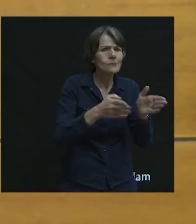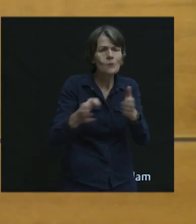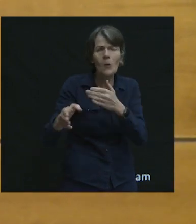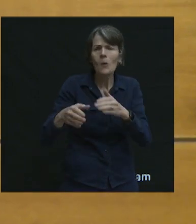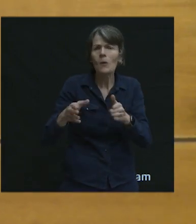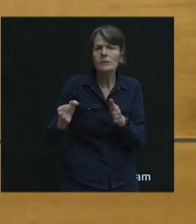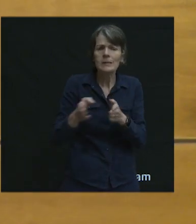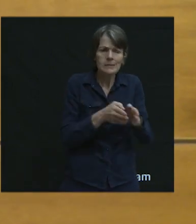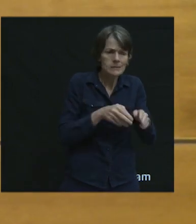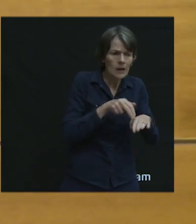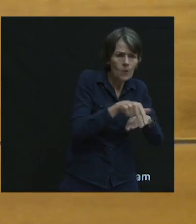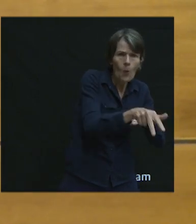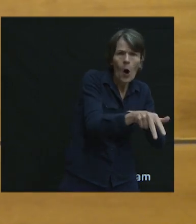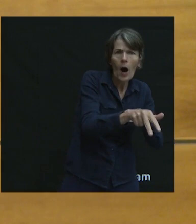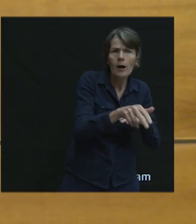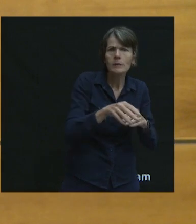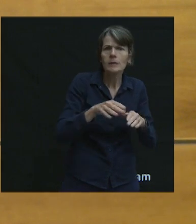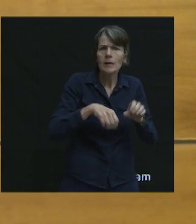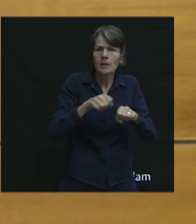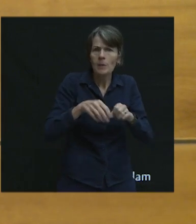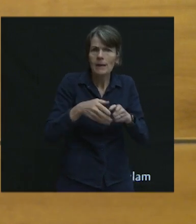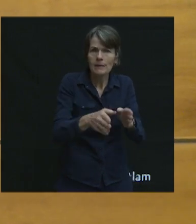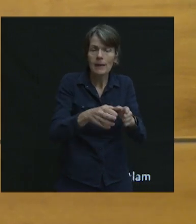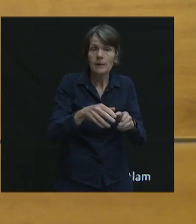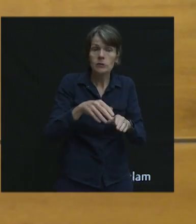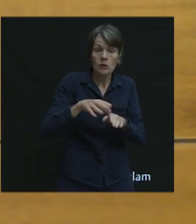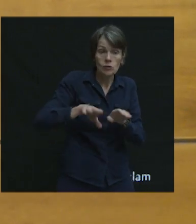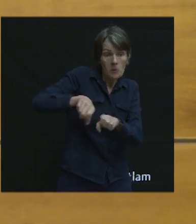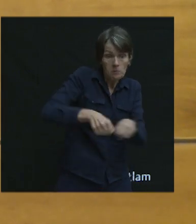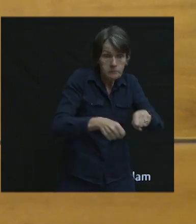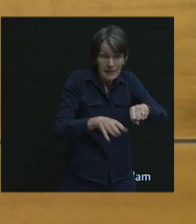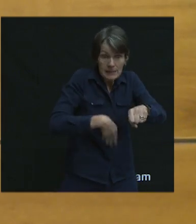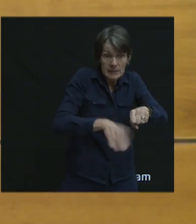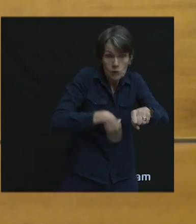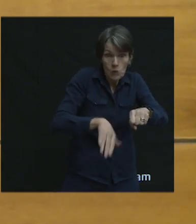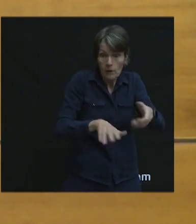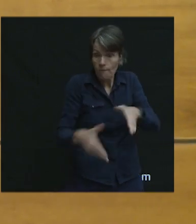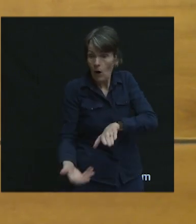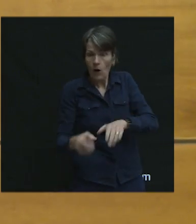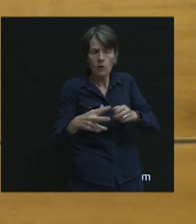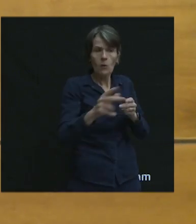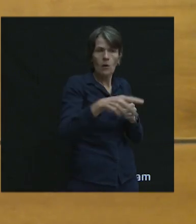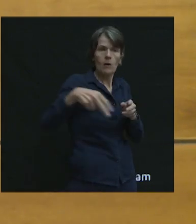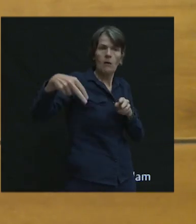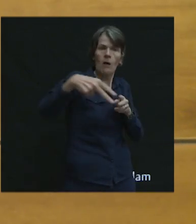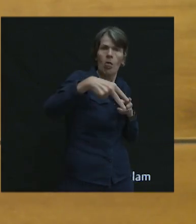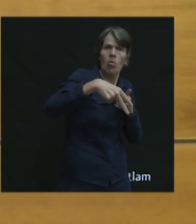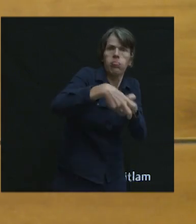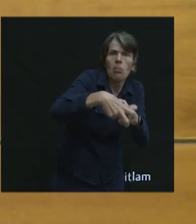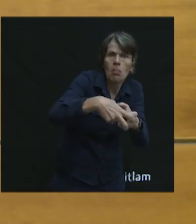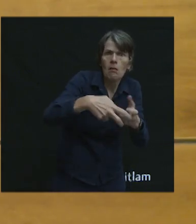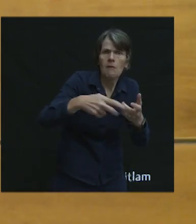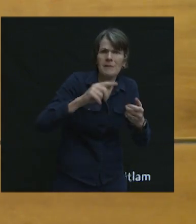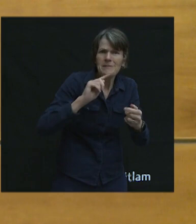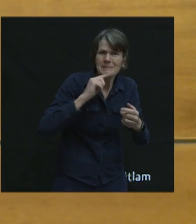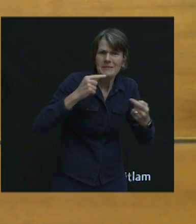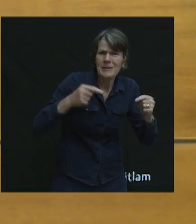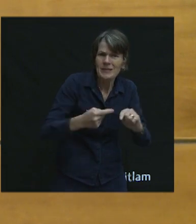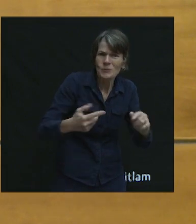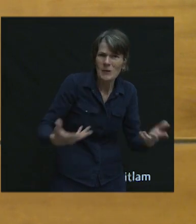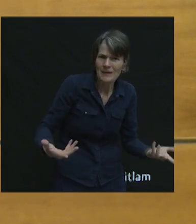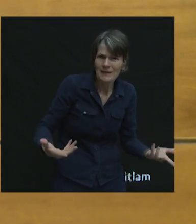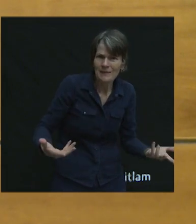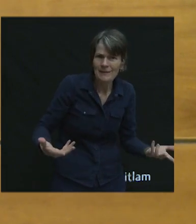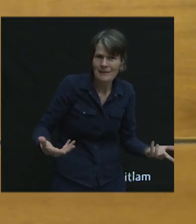sidewalks, and bike lanes. A fall from an e-scooter or a collision with a pedestrian can result in a serious injury. Has this been